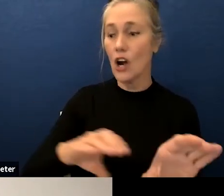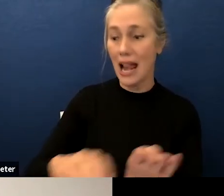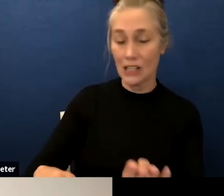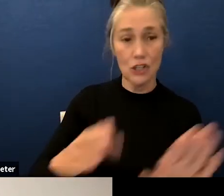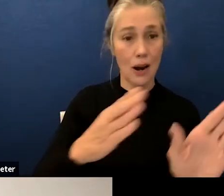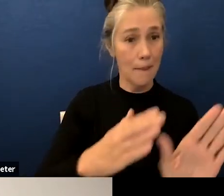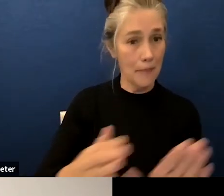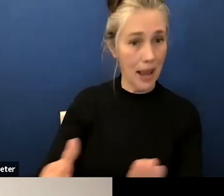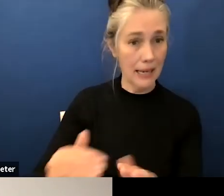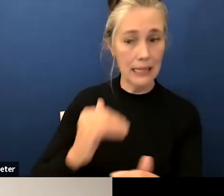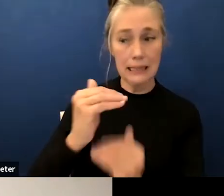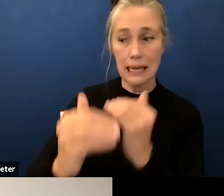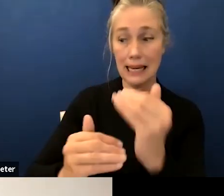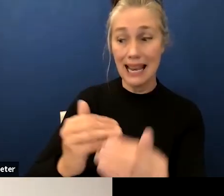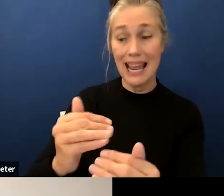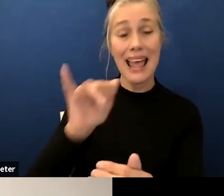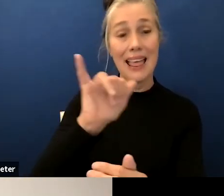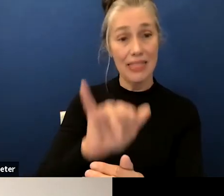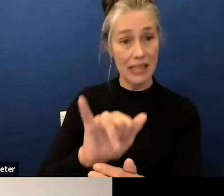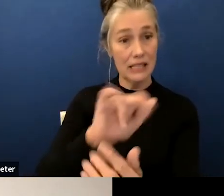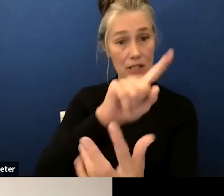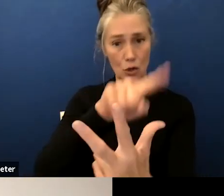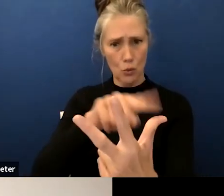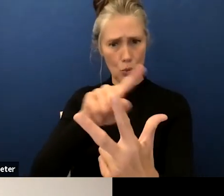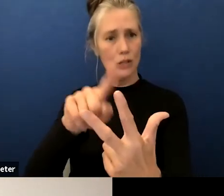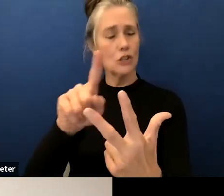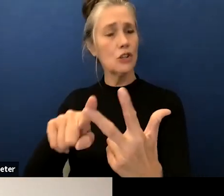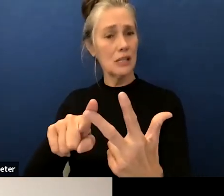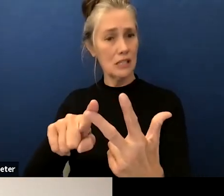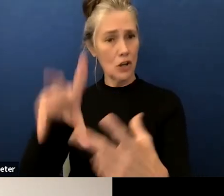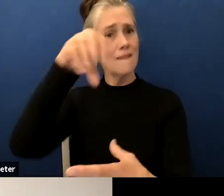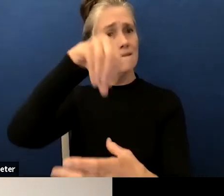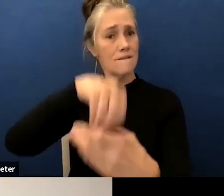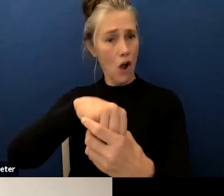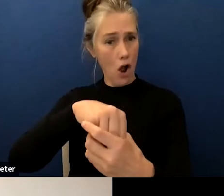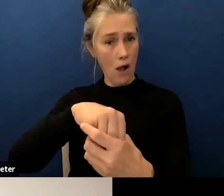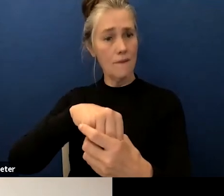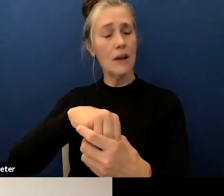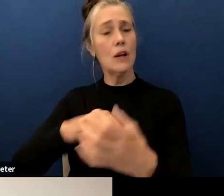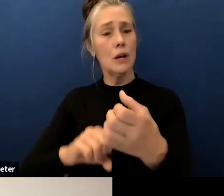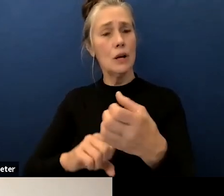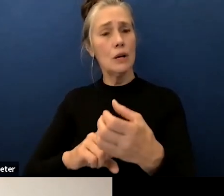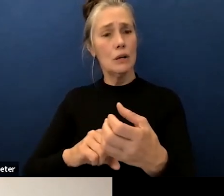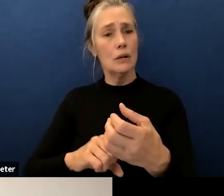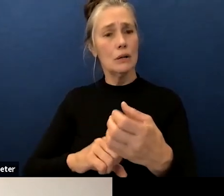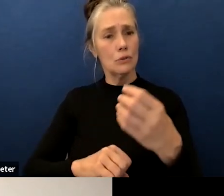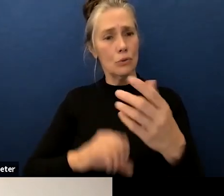these are the questions that frame the progress report that we are sharing with you tonight